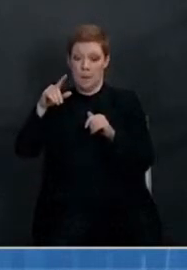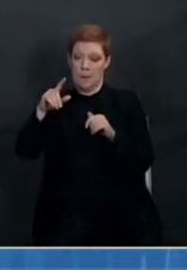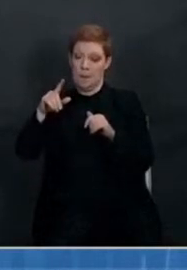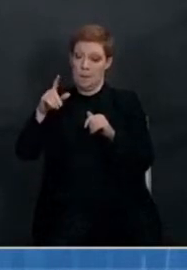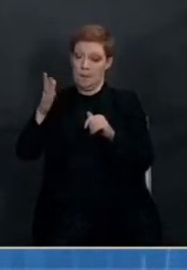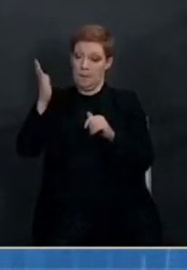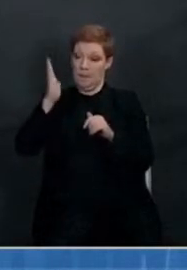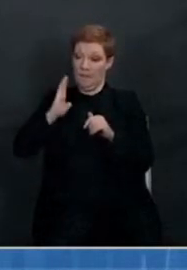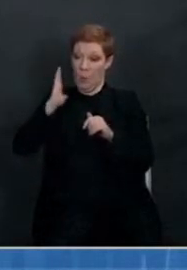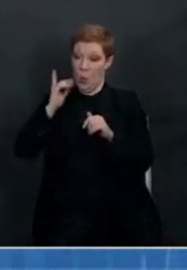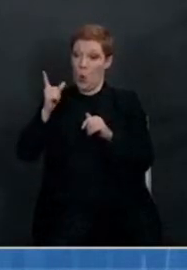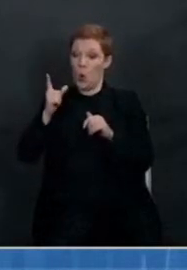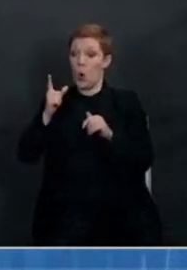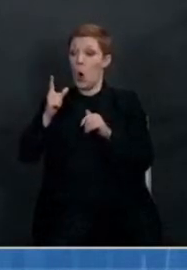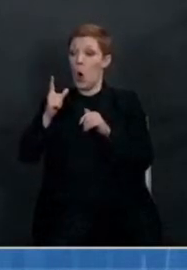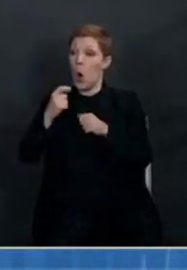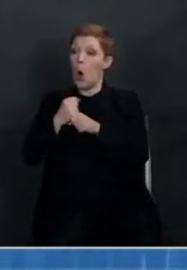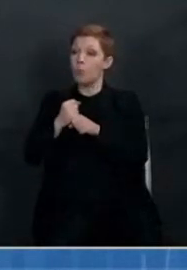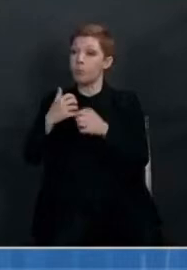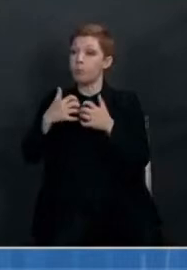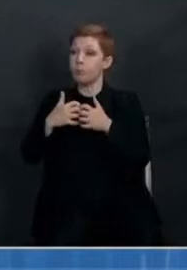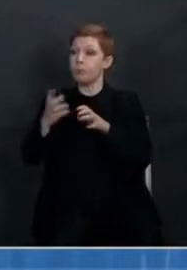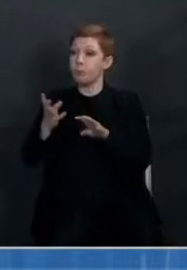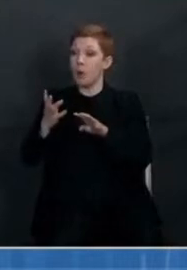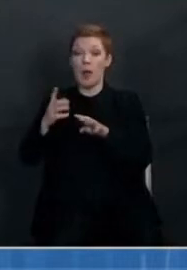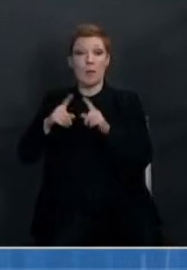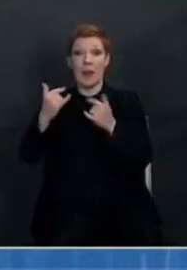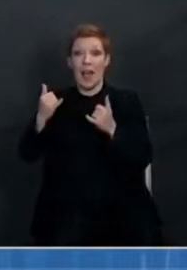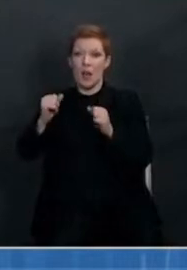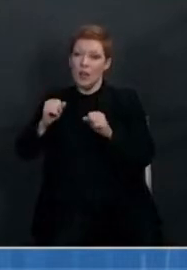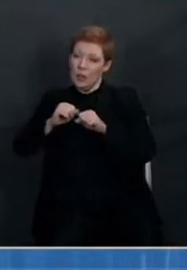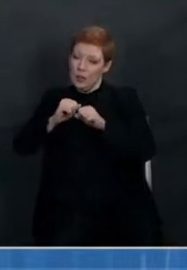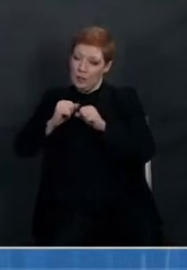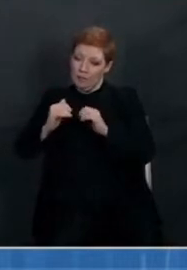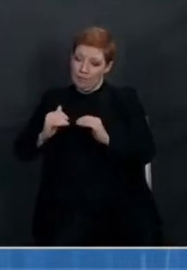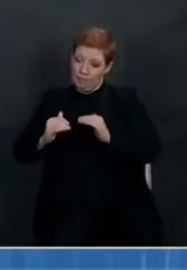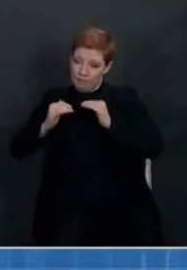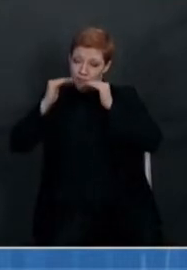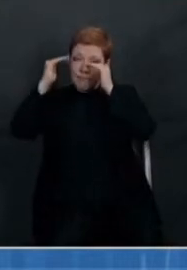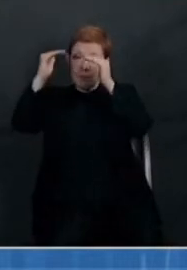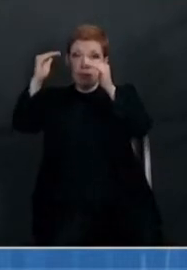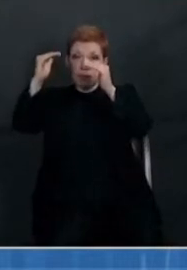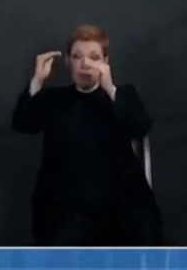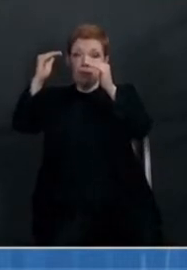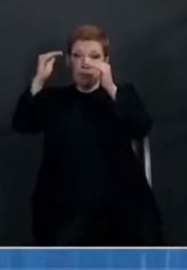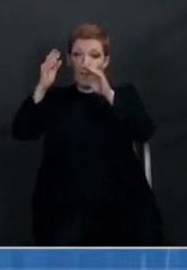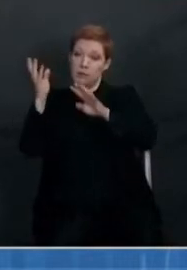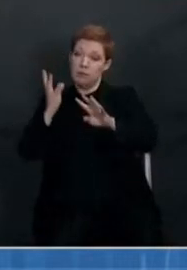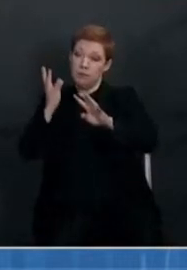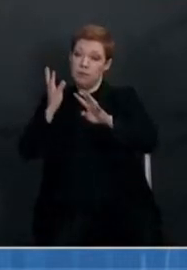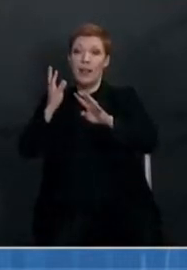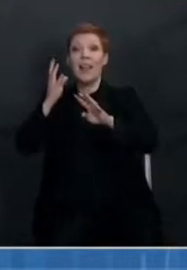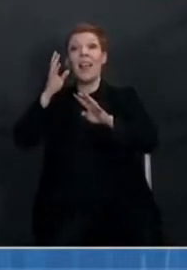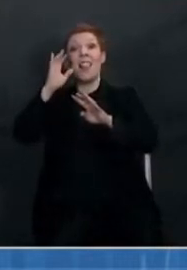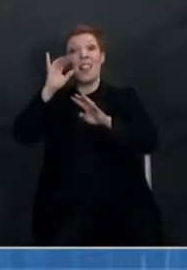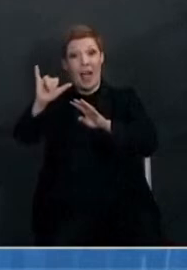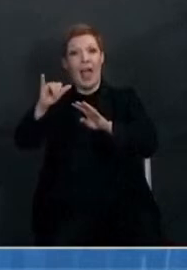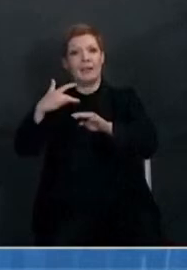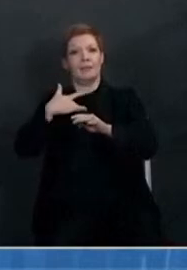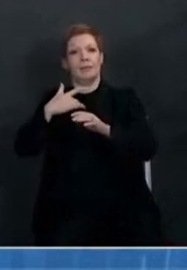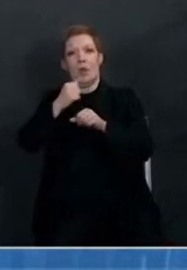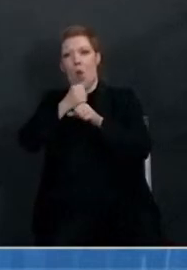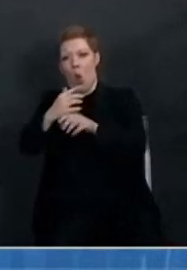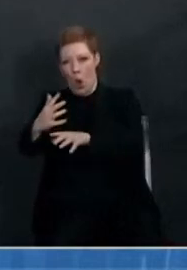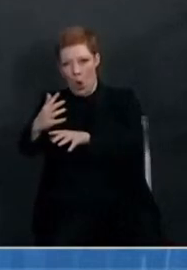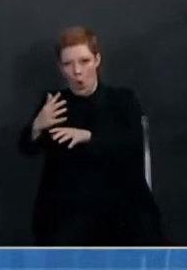And obviously, the unit costs will come down only when we can get to that mass production and scale. So there's a